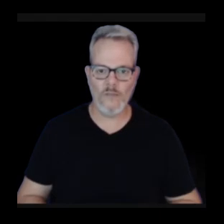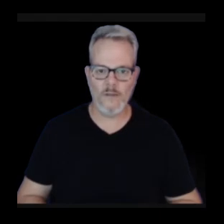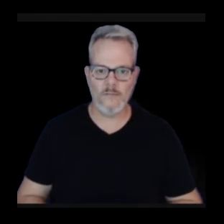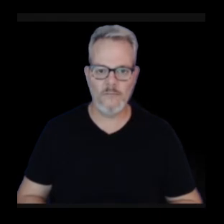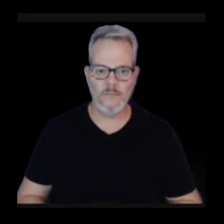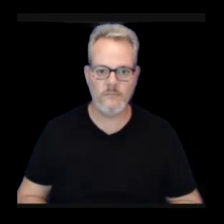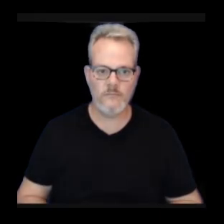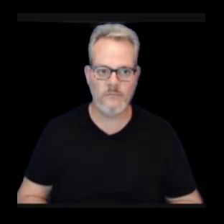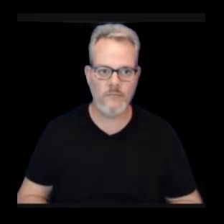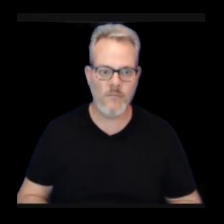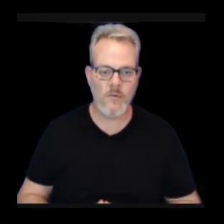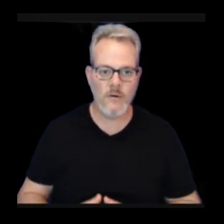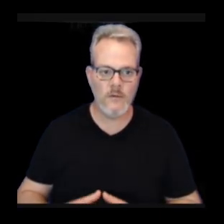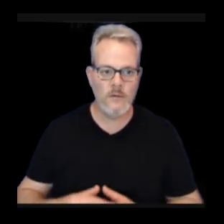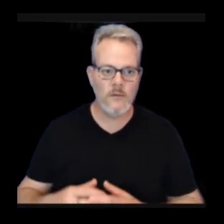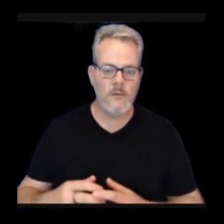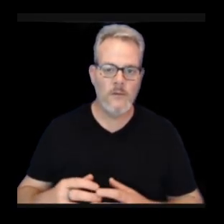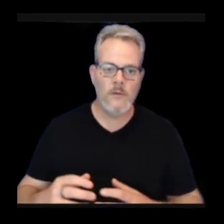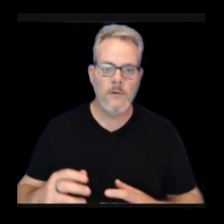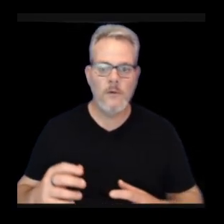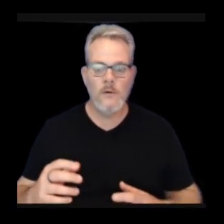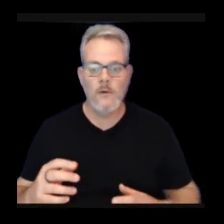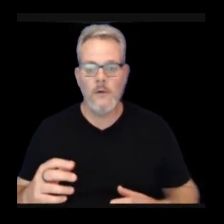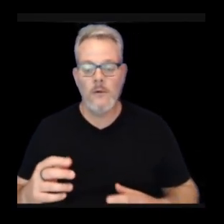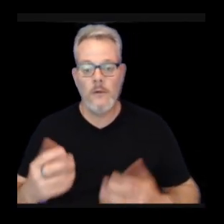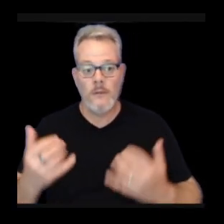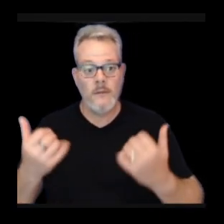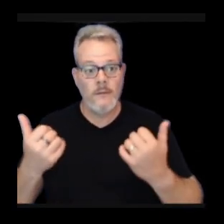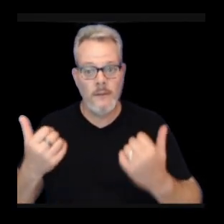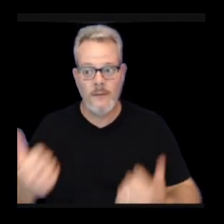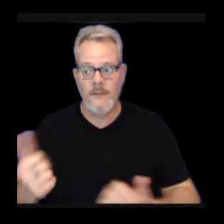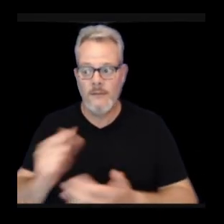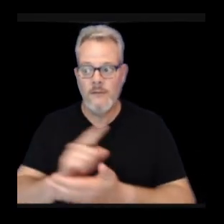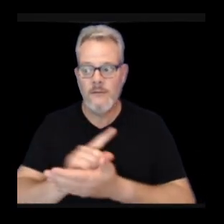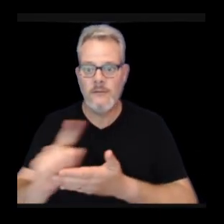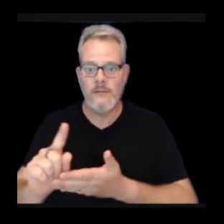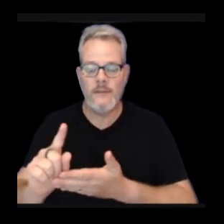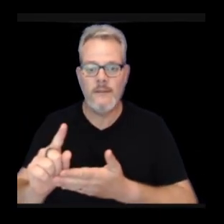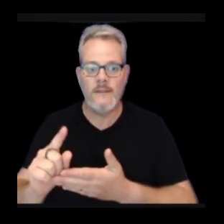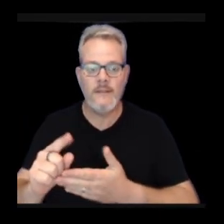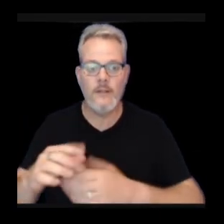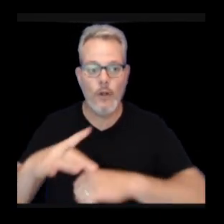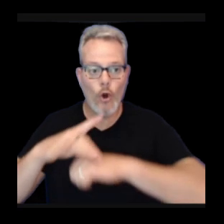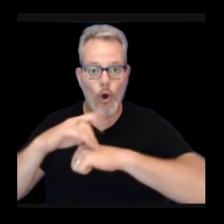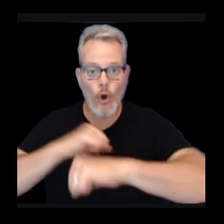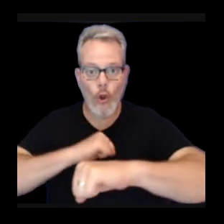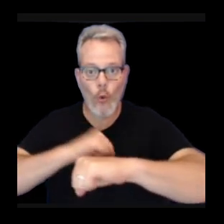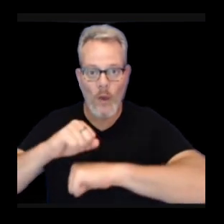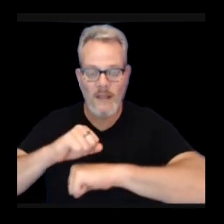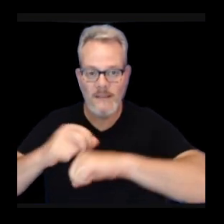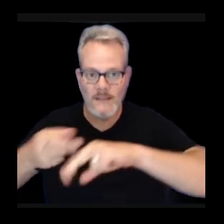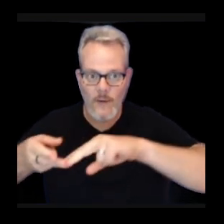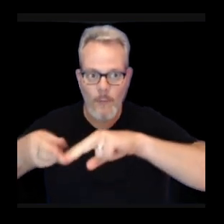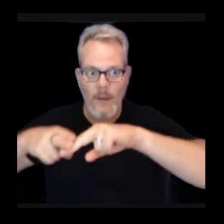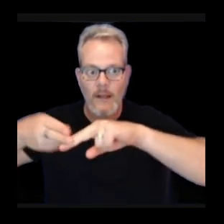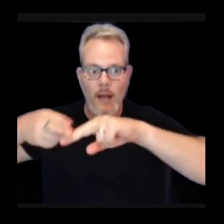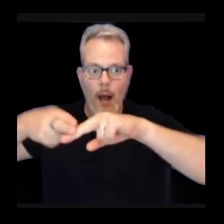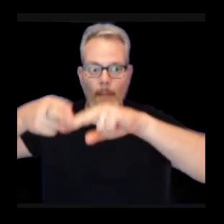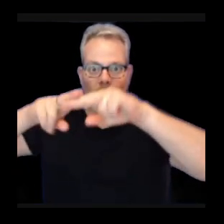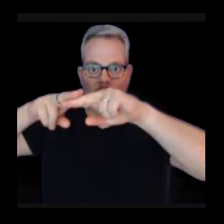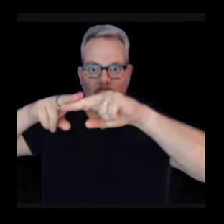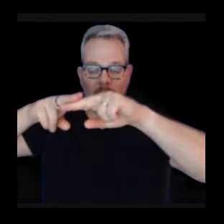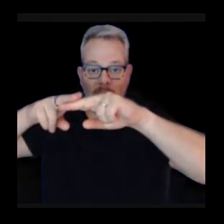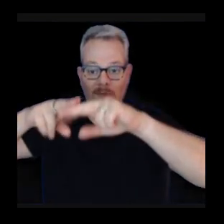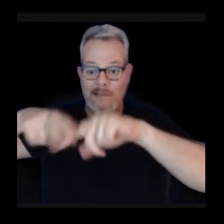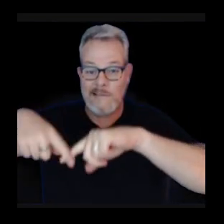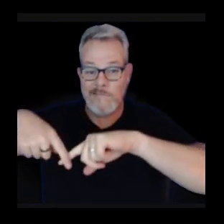So in Hawaiian volcano summary this week, earthquakes on Kilauea have picked back up after a pause over the